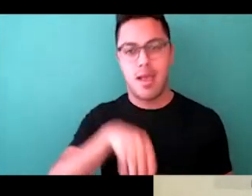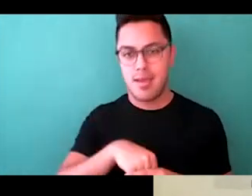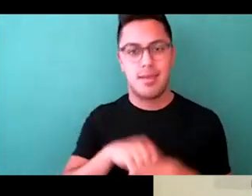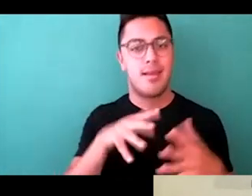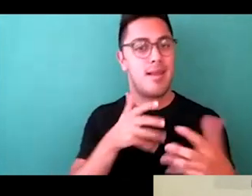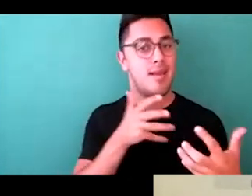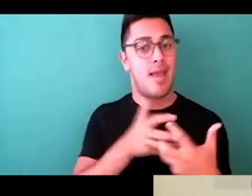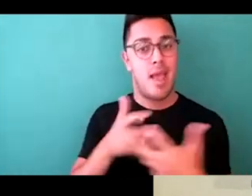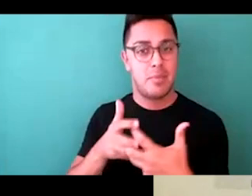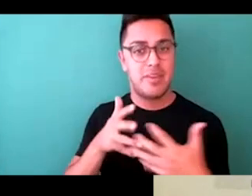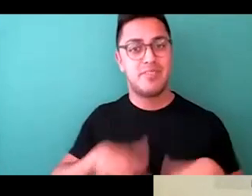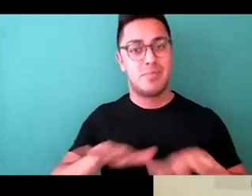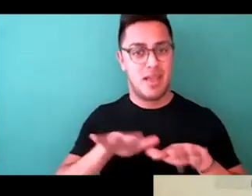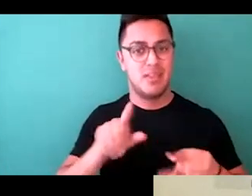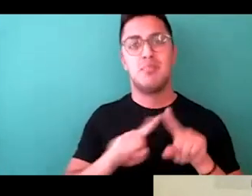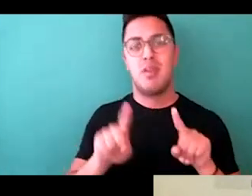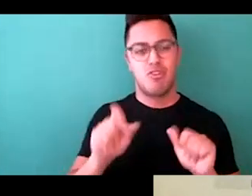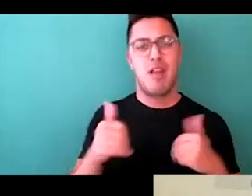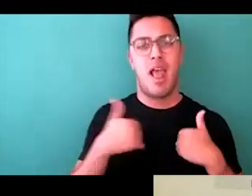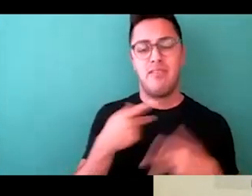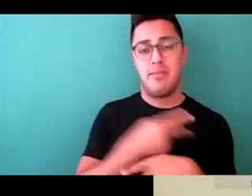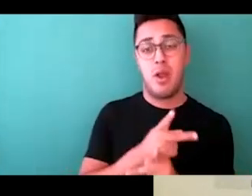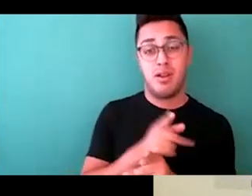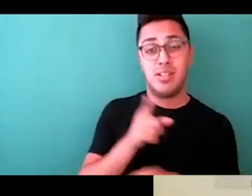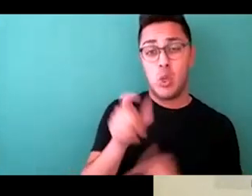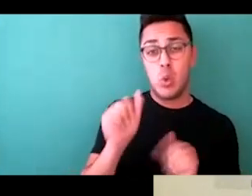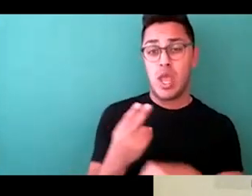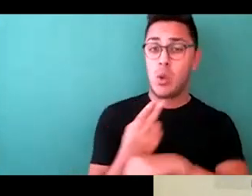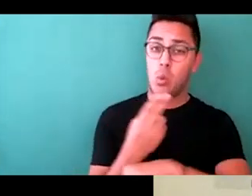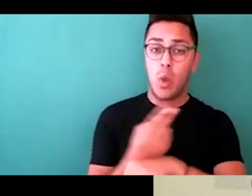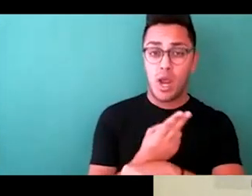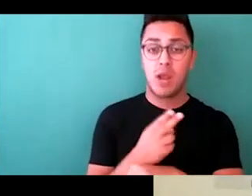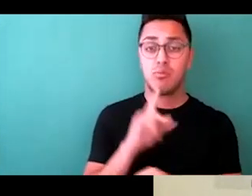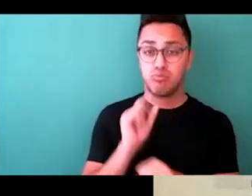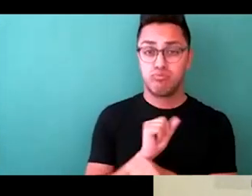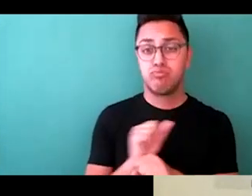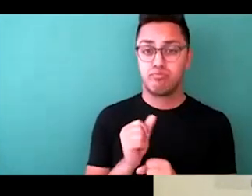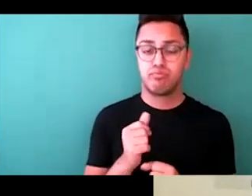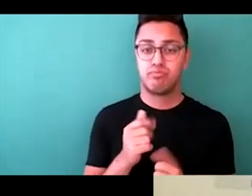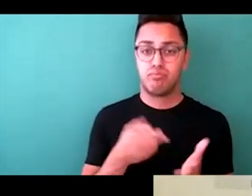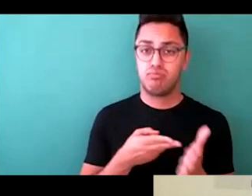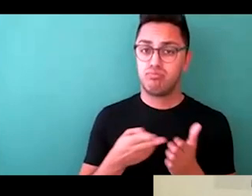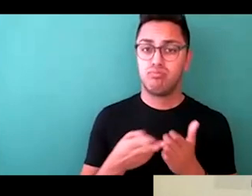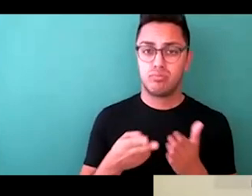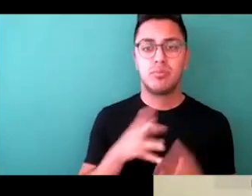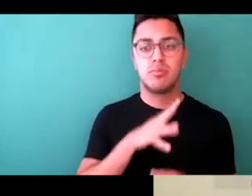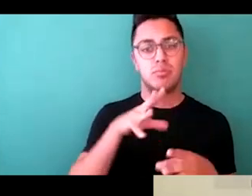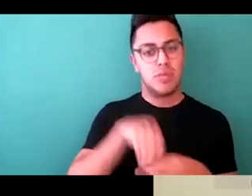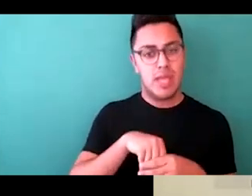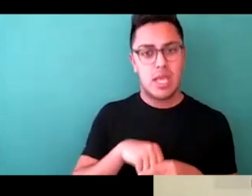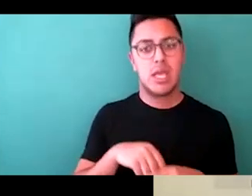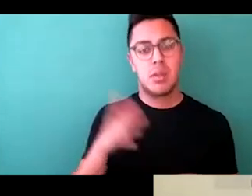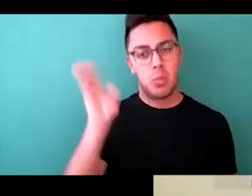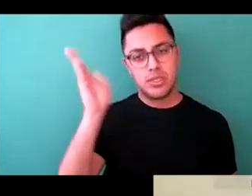have products that you would be able to wear authentically in a presentation or